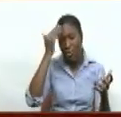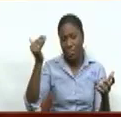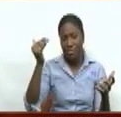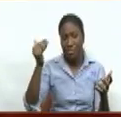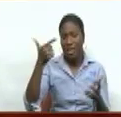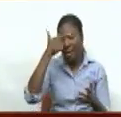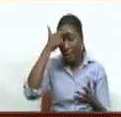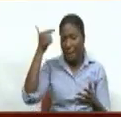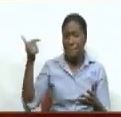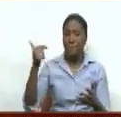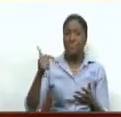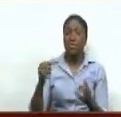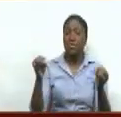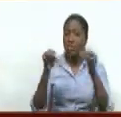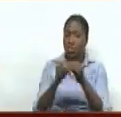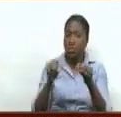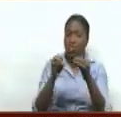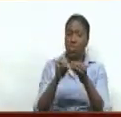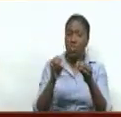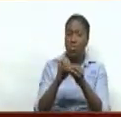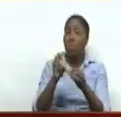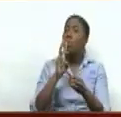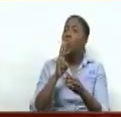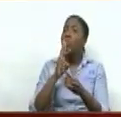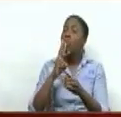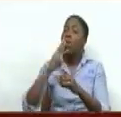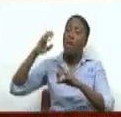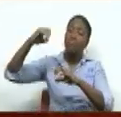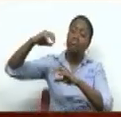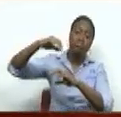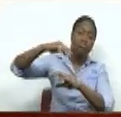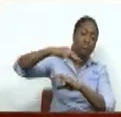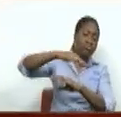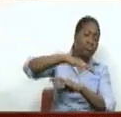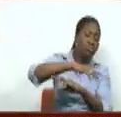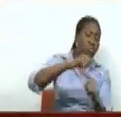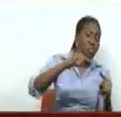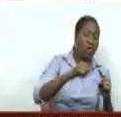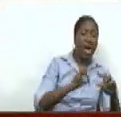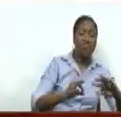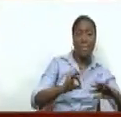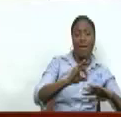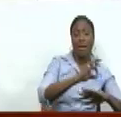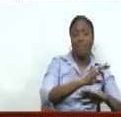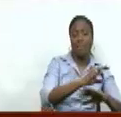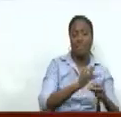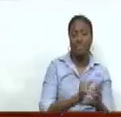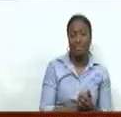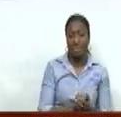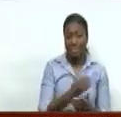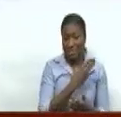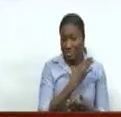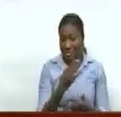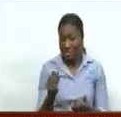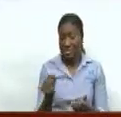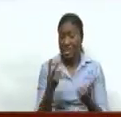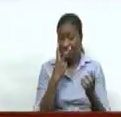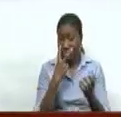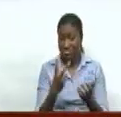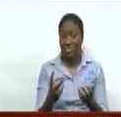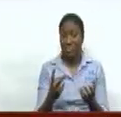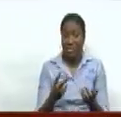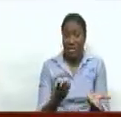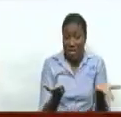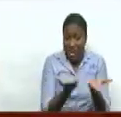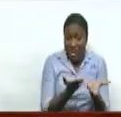reaching sometimes all the way down to the Caribbean. As TNT faces the effects of a battle far away from its islands, Pearson had this advice.